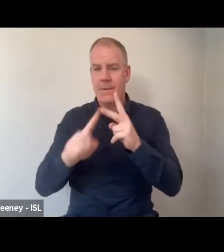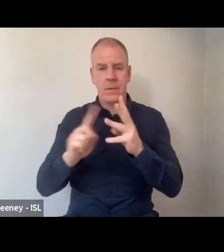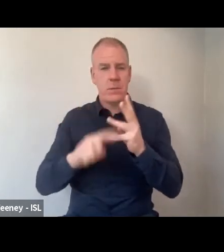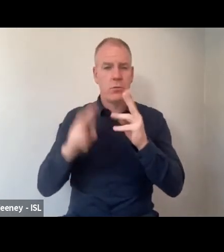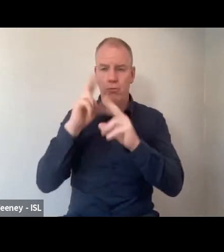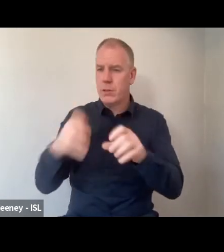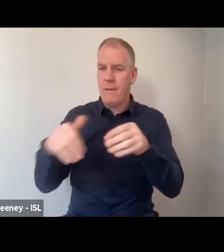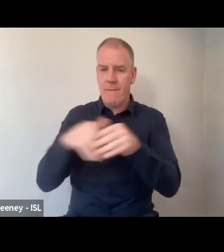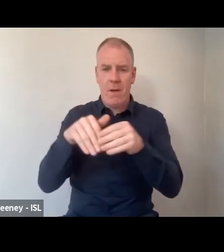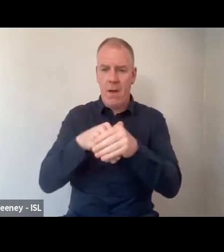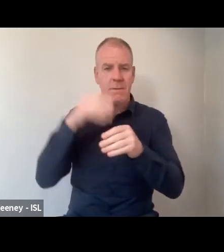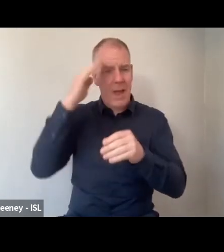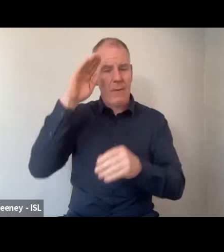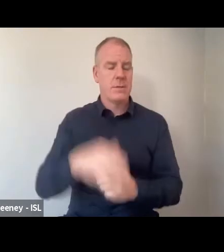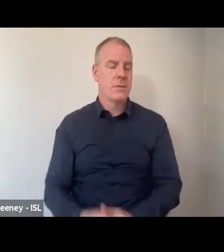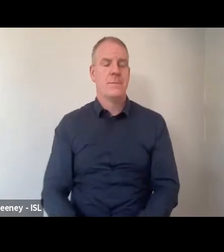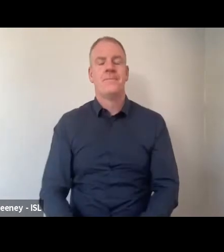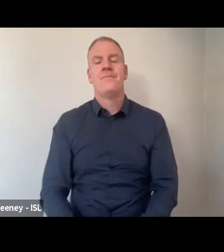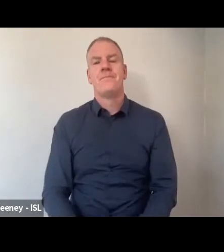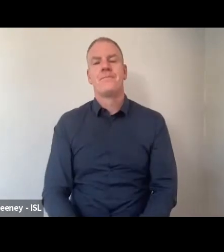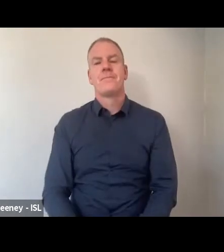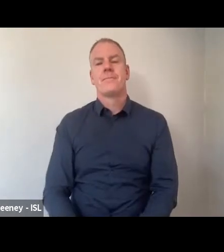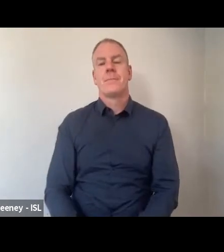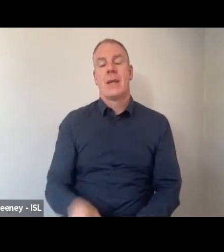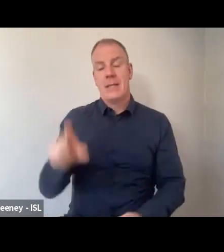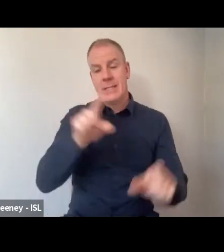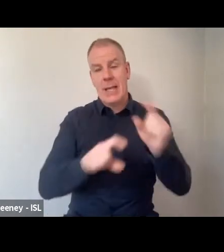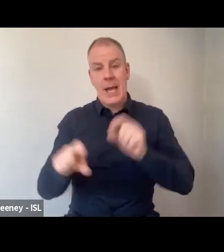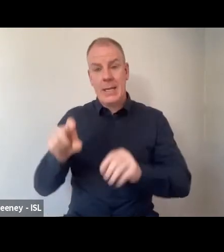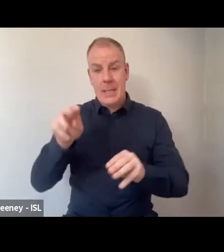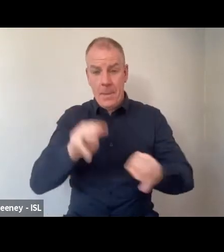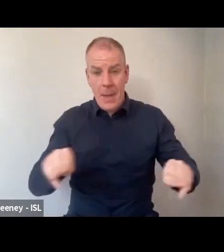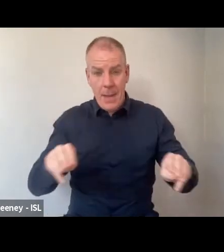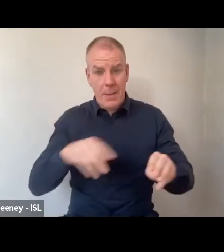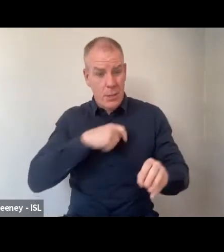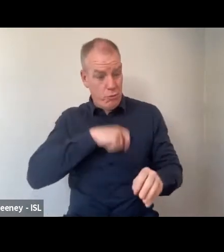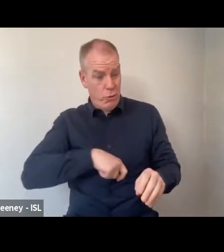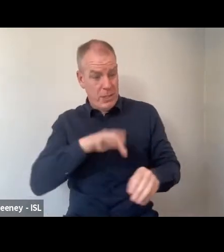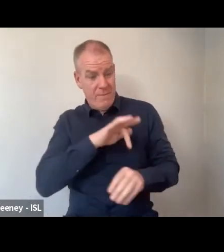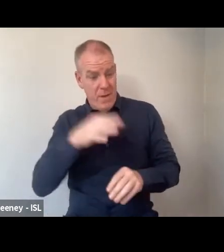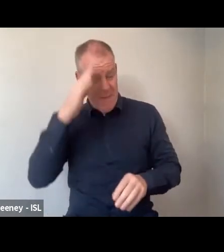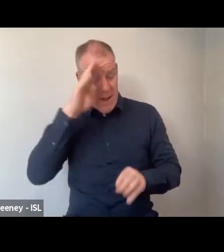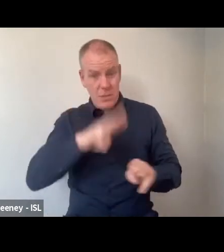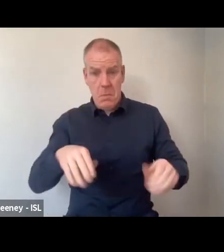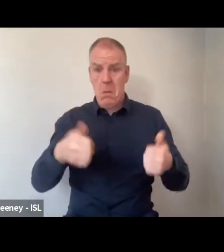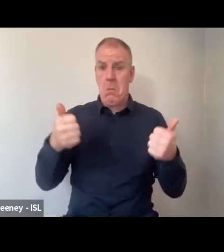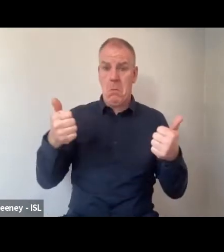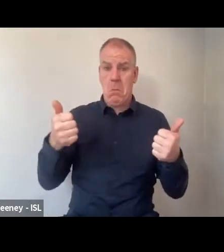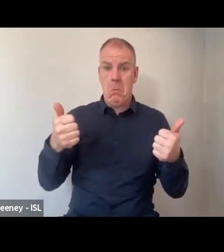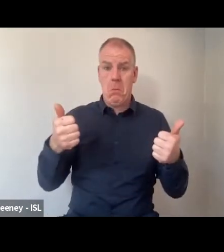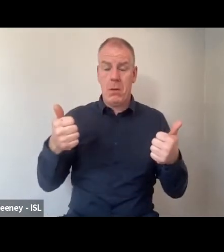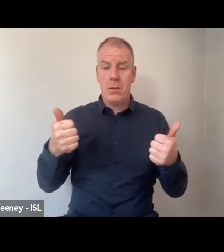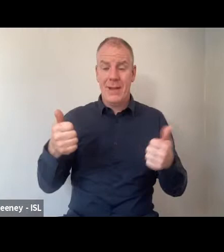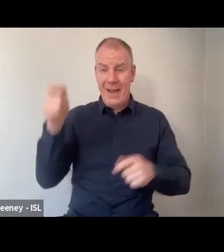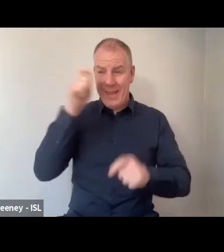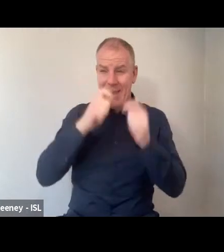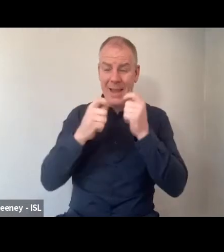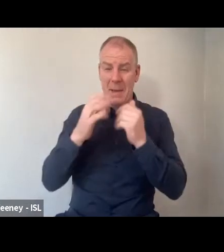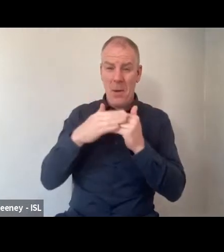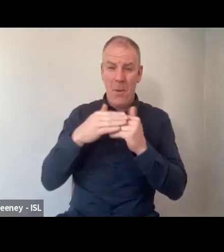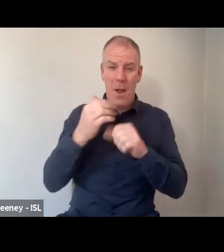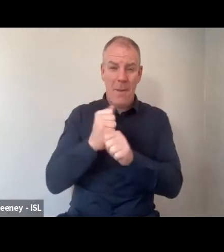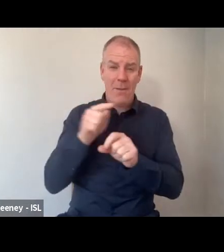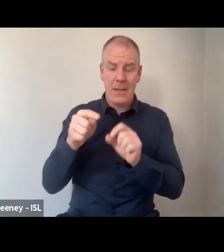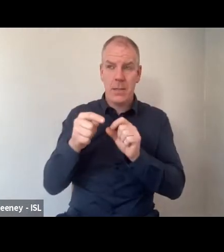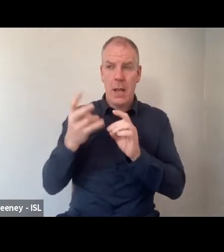ecosystem in Ireland. Science and scientists are really trusted by the Irish public. And we have a little bit of thinking to do around that